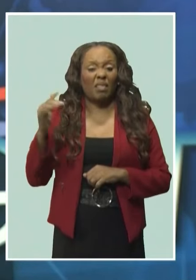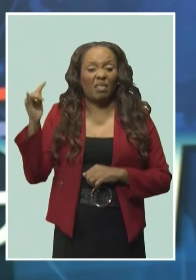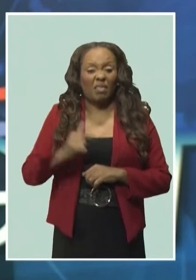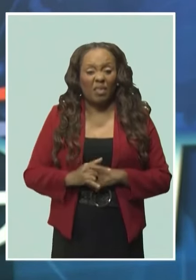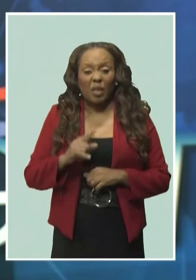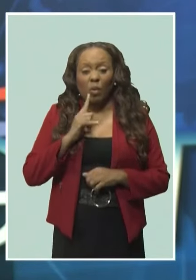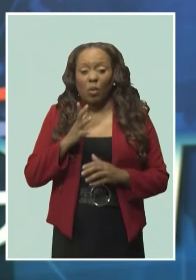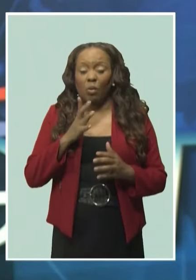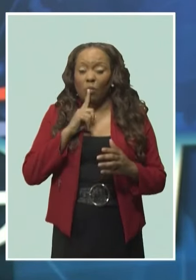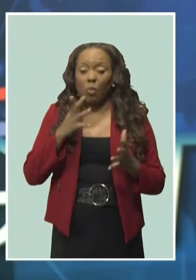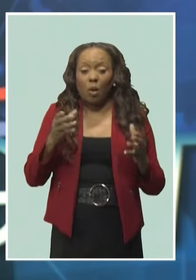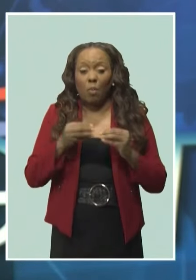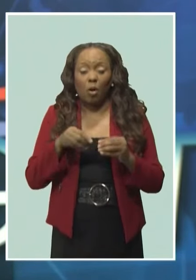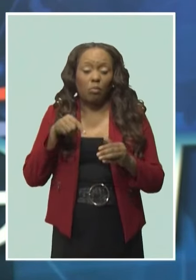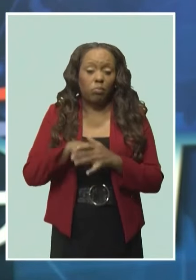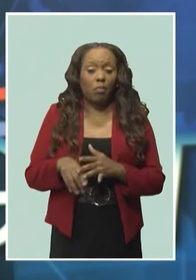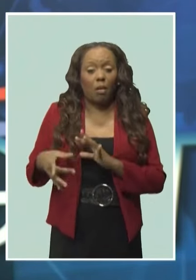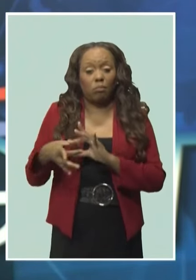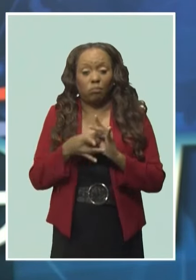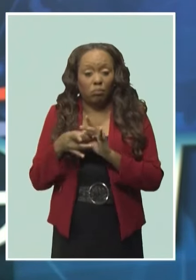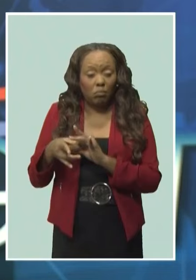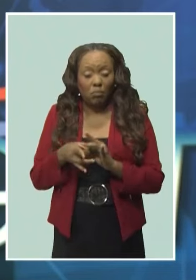-party exchanges and cooperation.